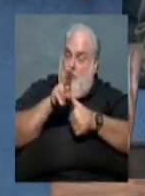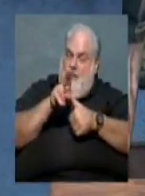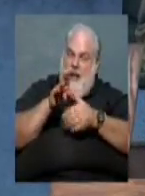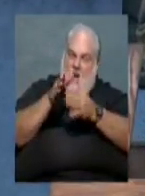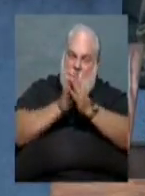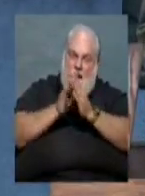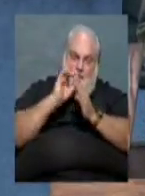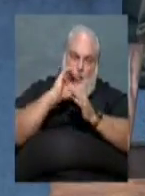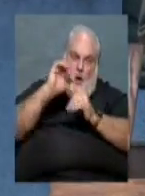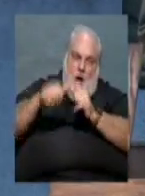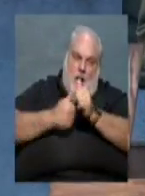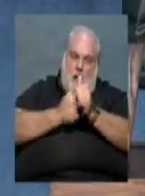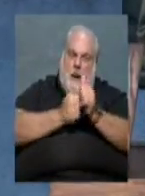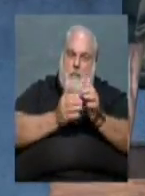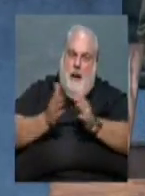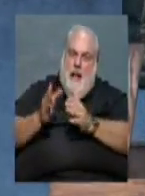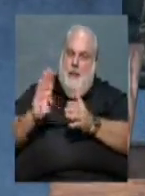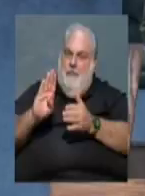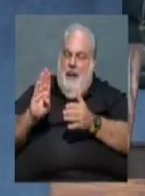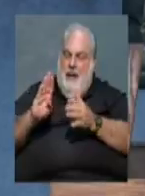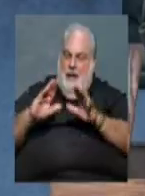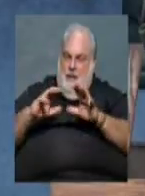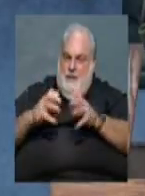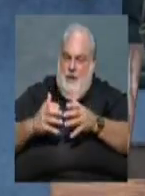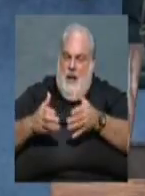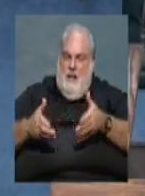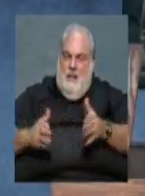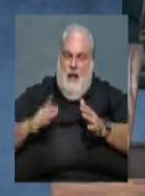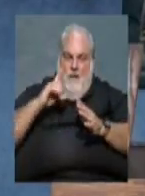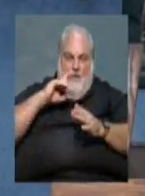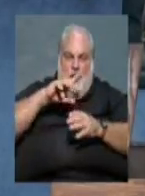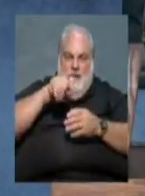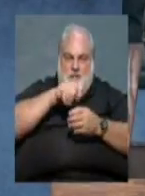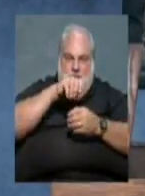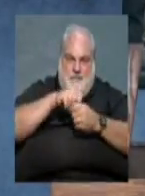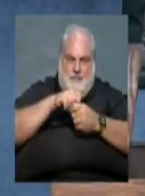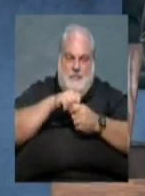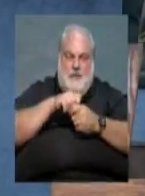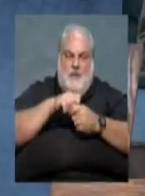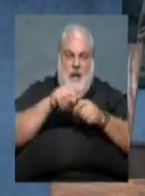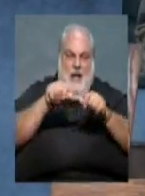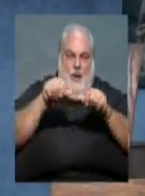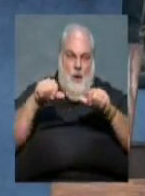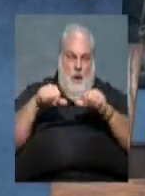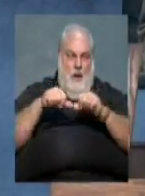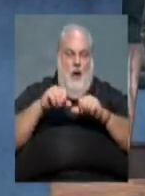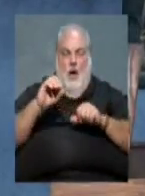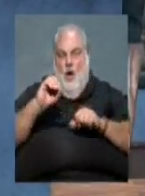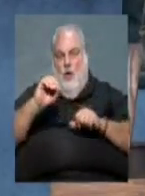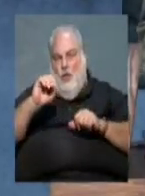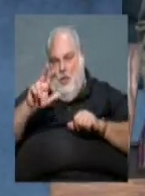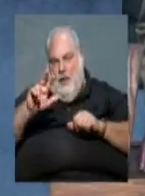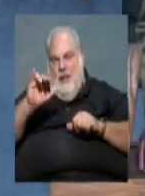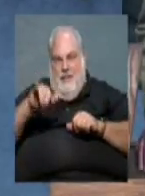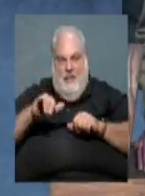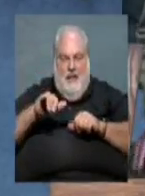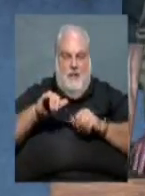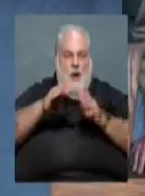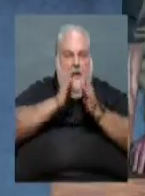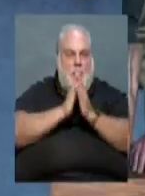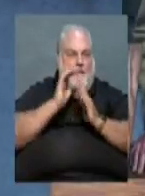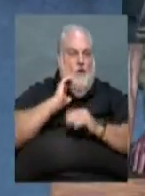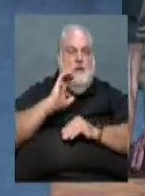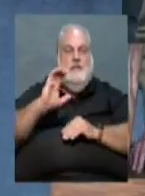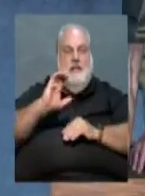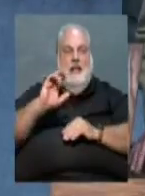certain group of uses that are allowed in a particular zoning district. Okay. O3, in this case, they're asking